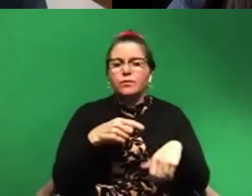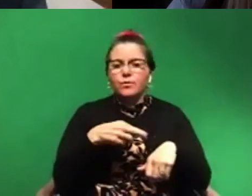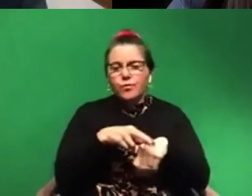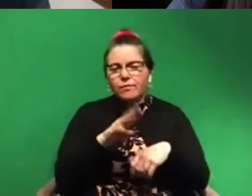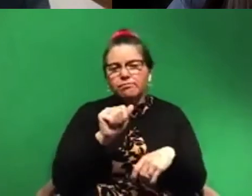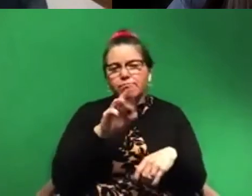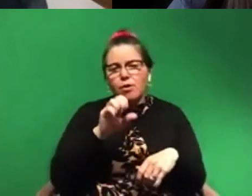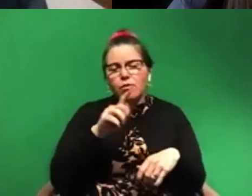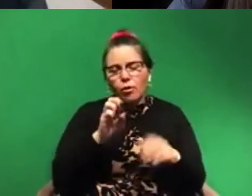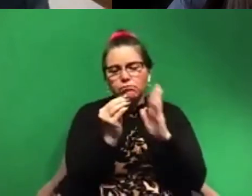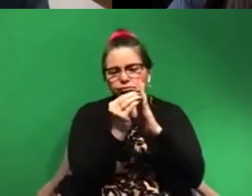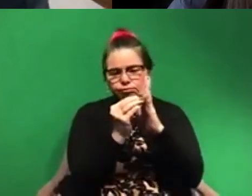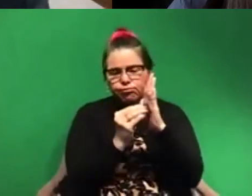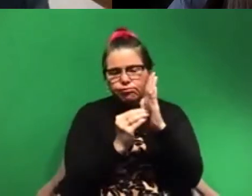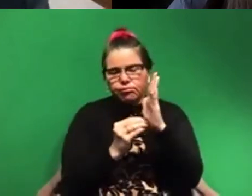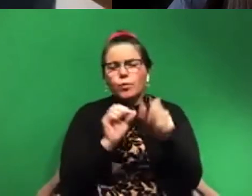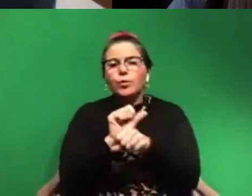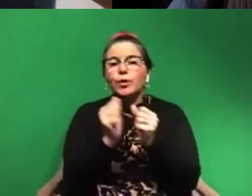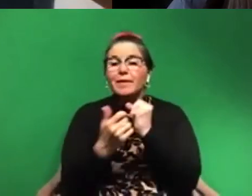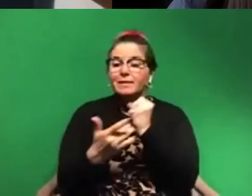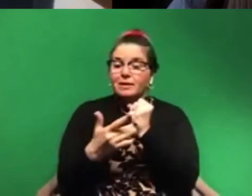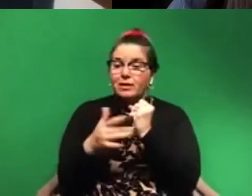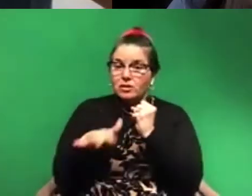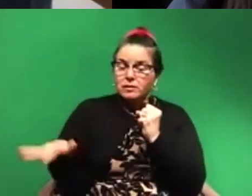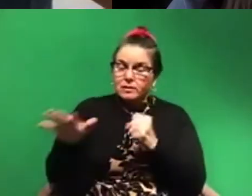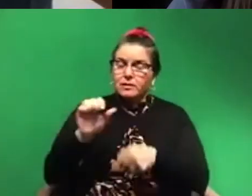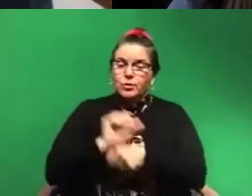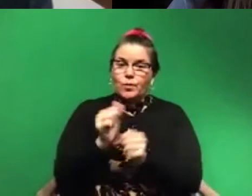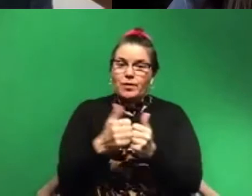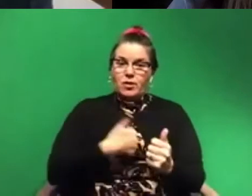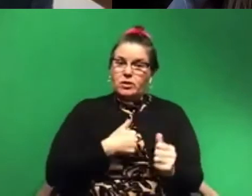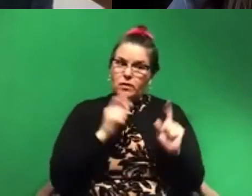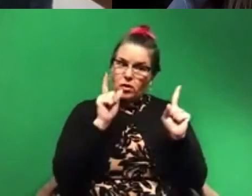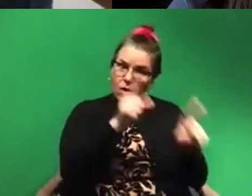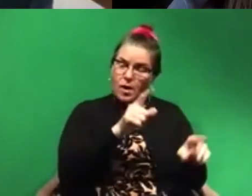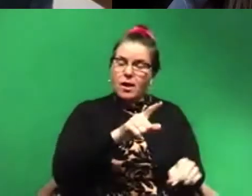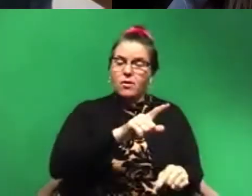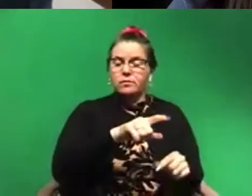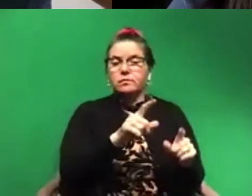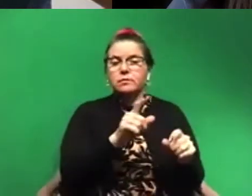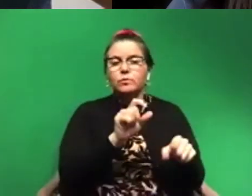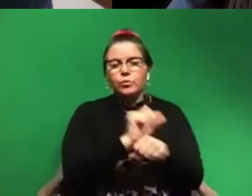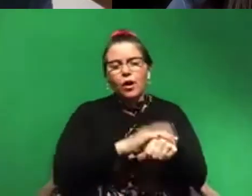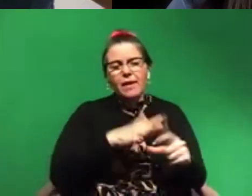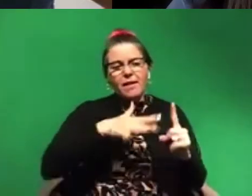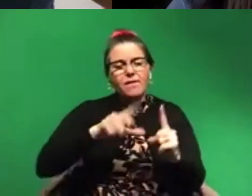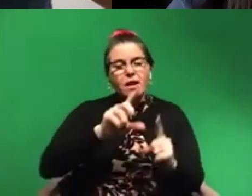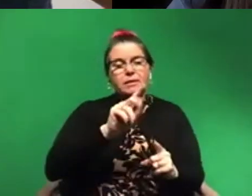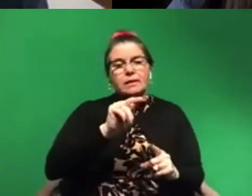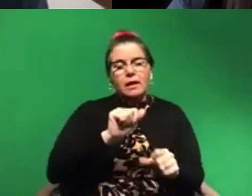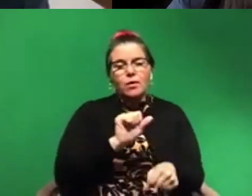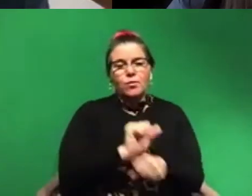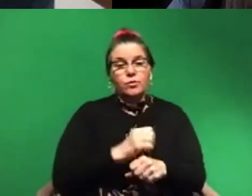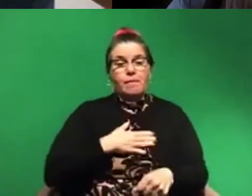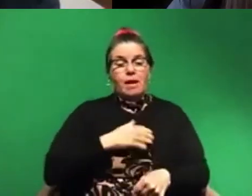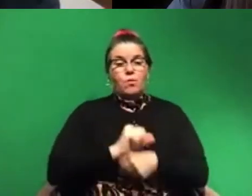and also working with technologists and working with ourselves to go out into the field to work on this environmental DNA work. So my own work involves a